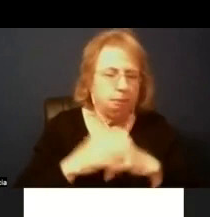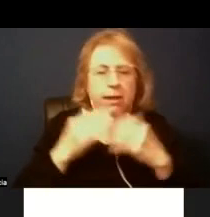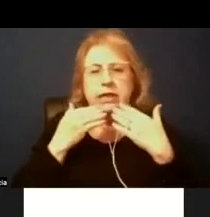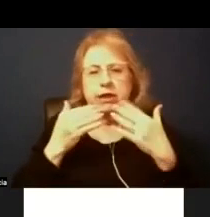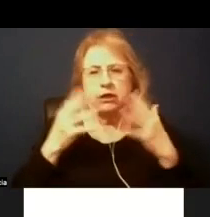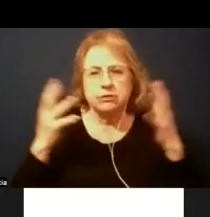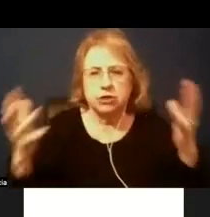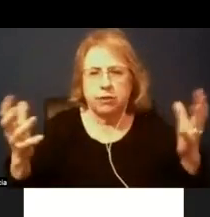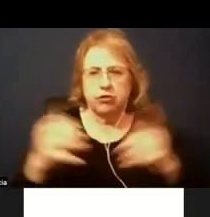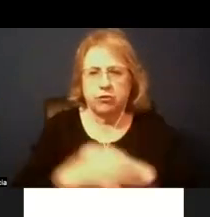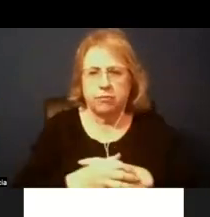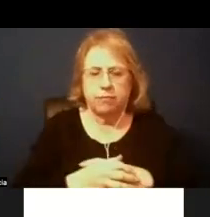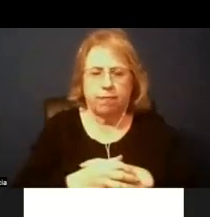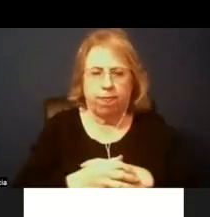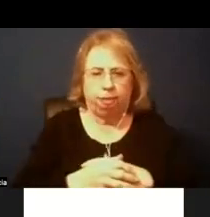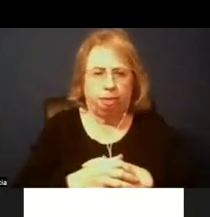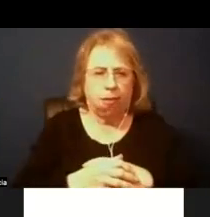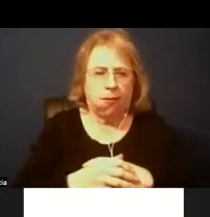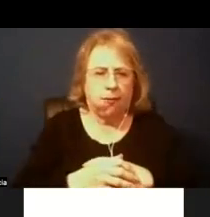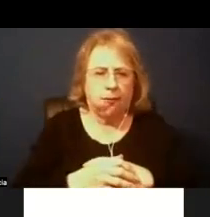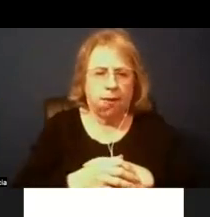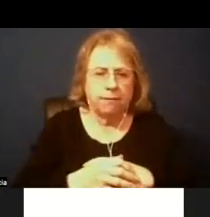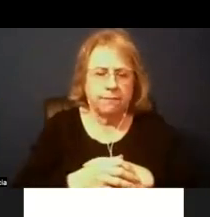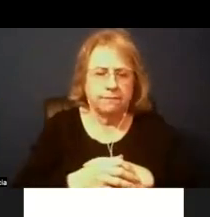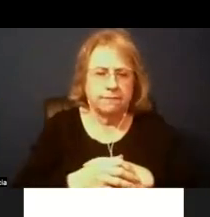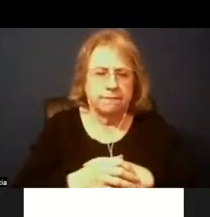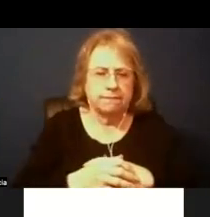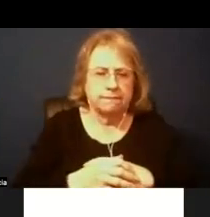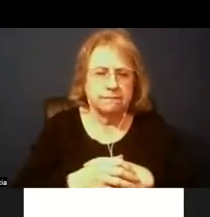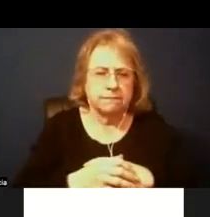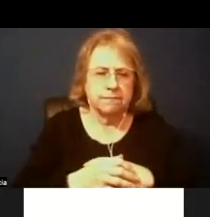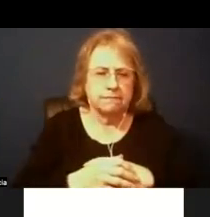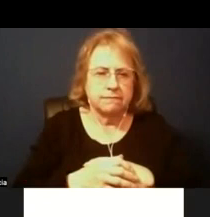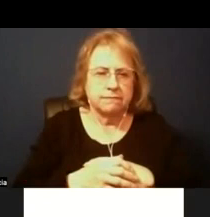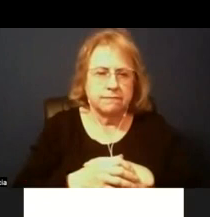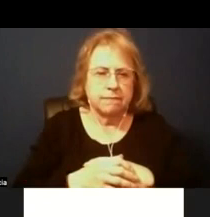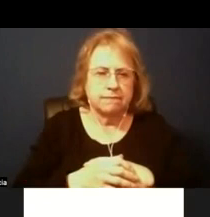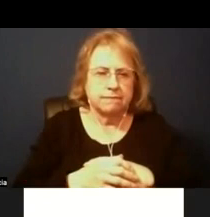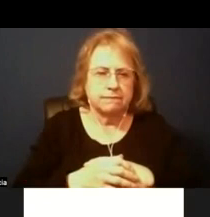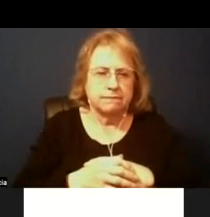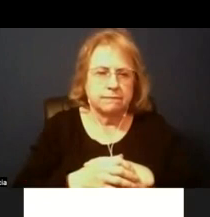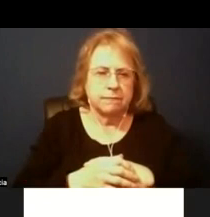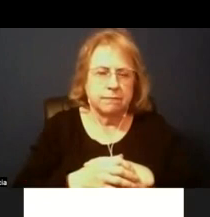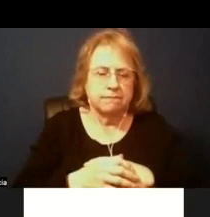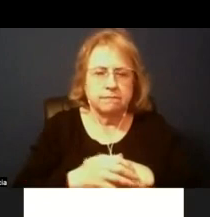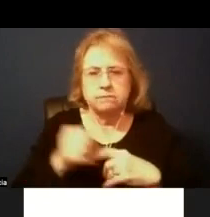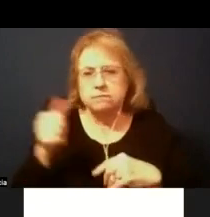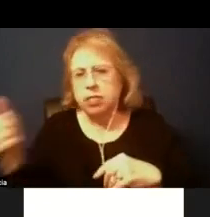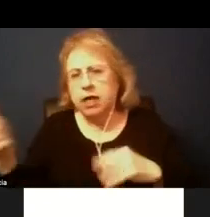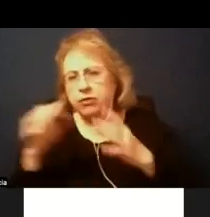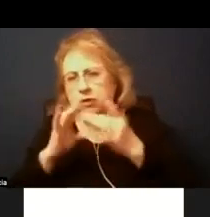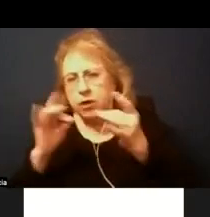any other comments